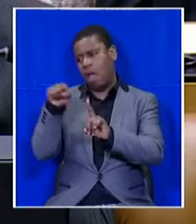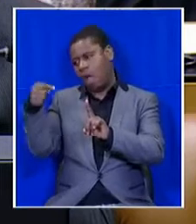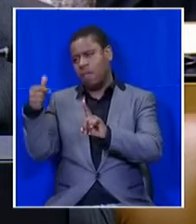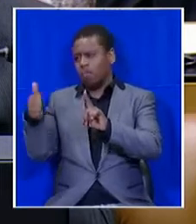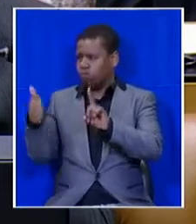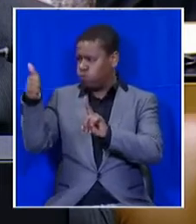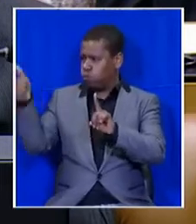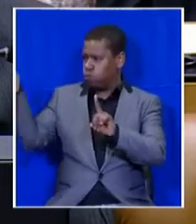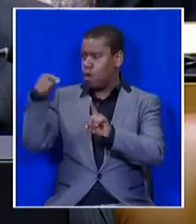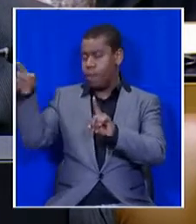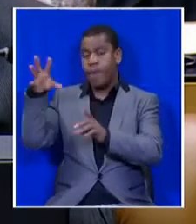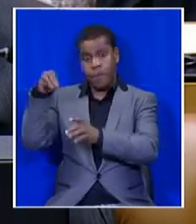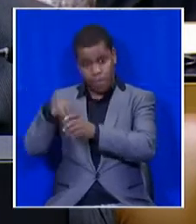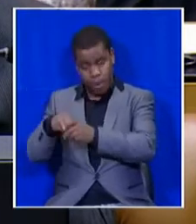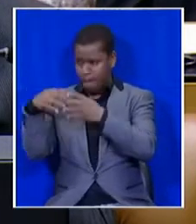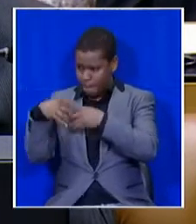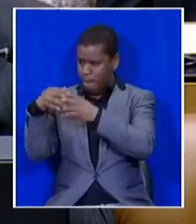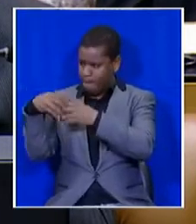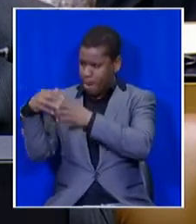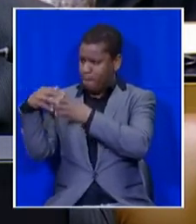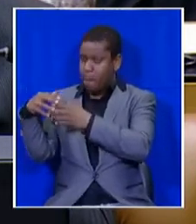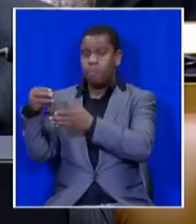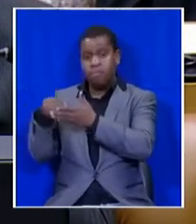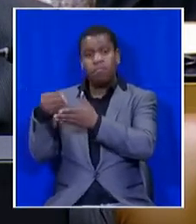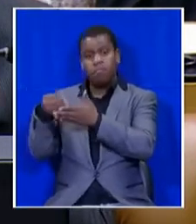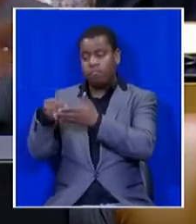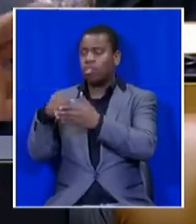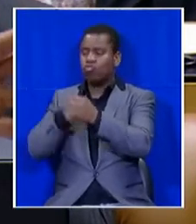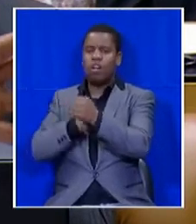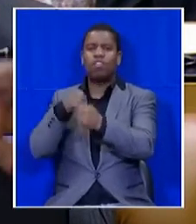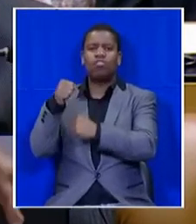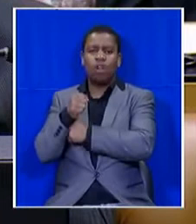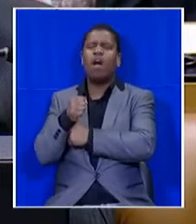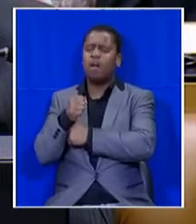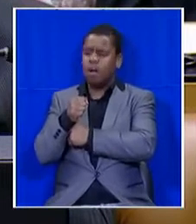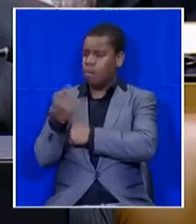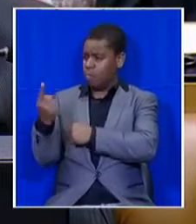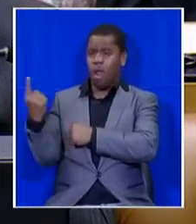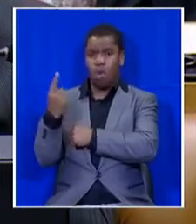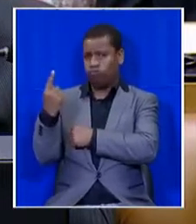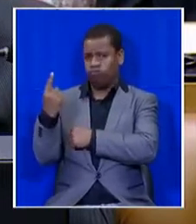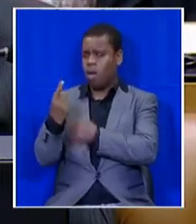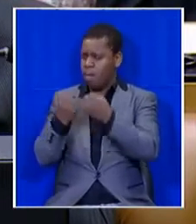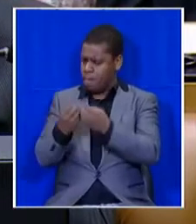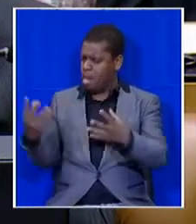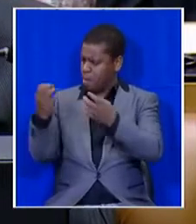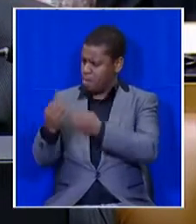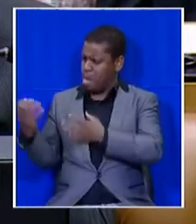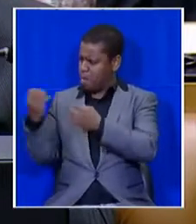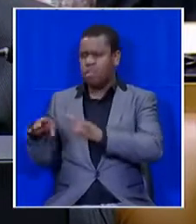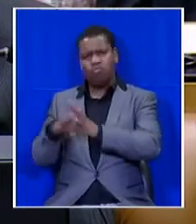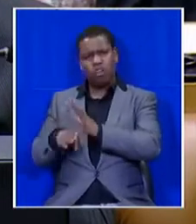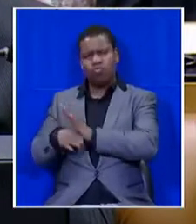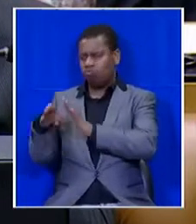setting up structures. This is not the only fund that is being set up. There are quite a number of initiatives that the Department of Treasury